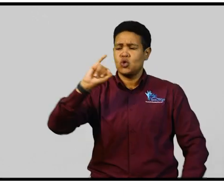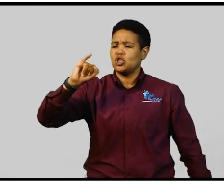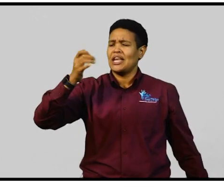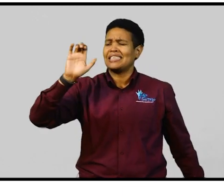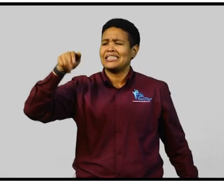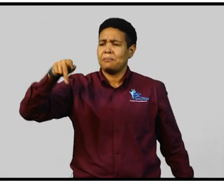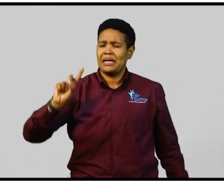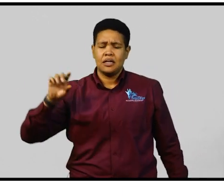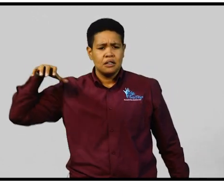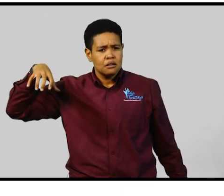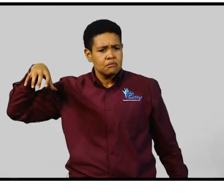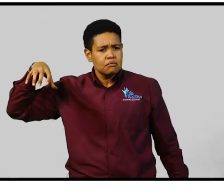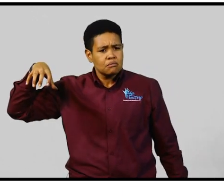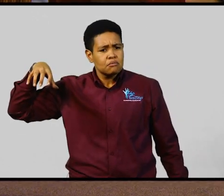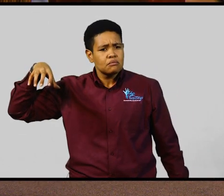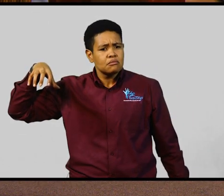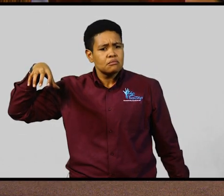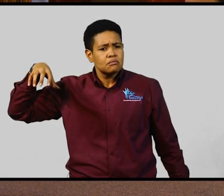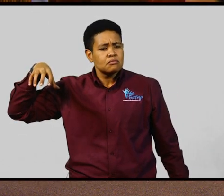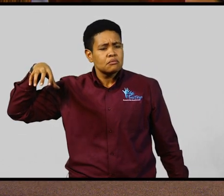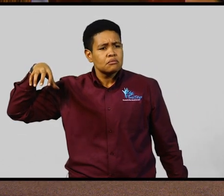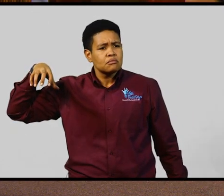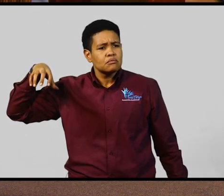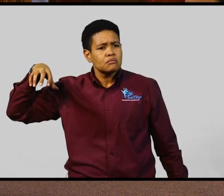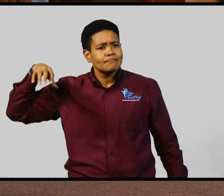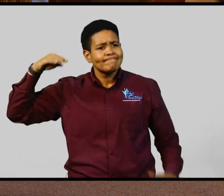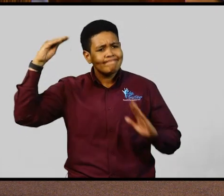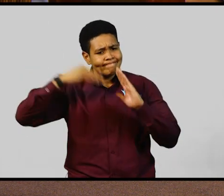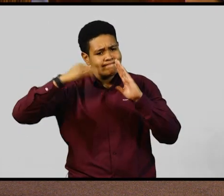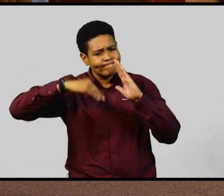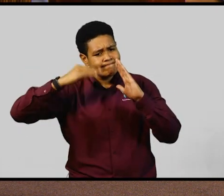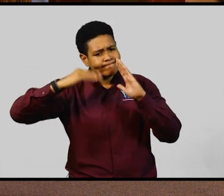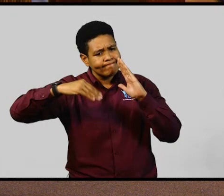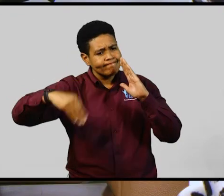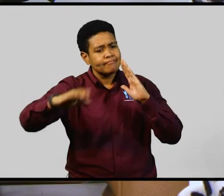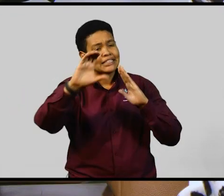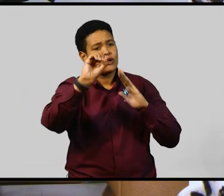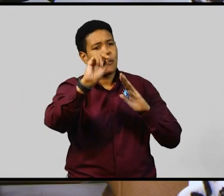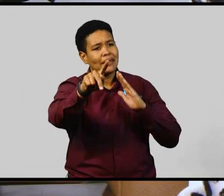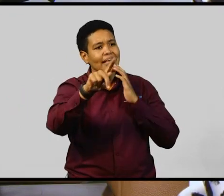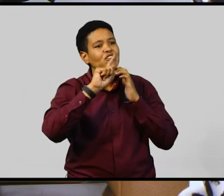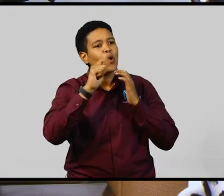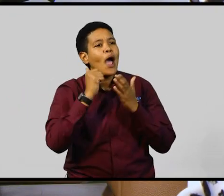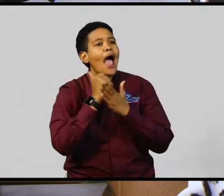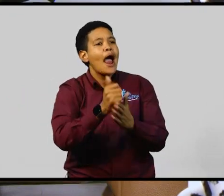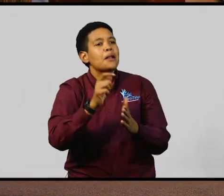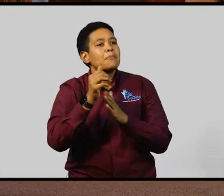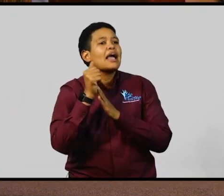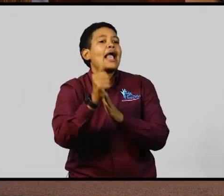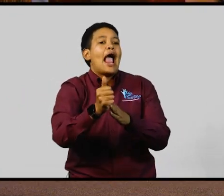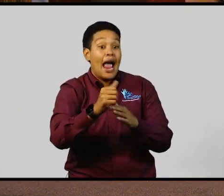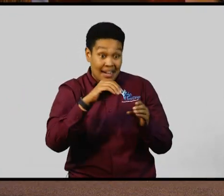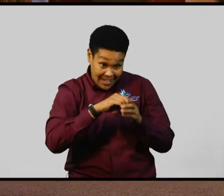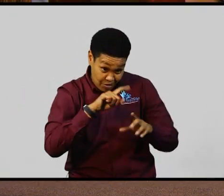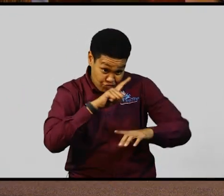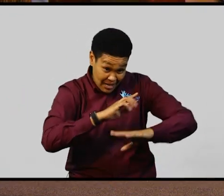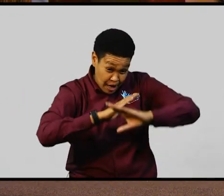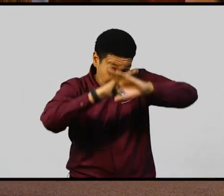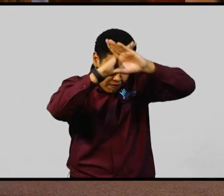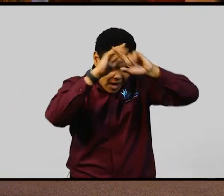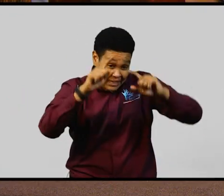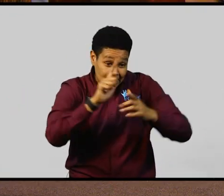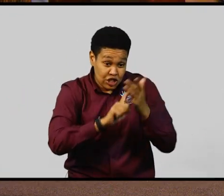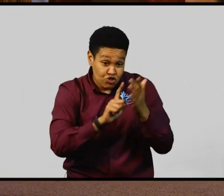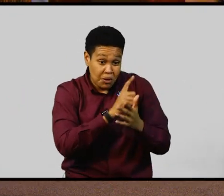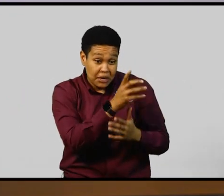authority to formulate codes of practice to help guide in preventing discrimination